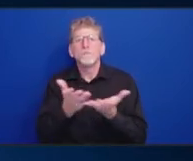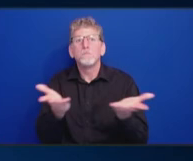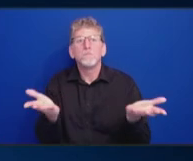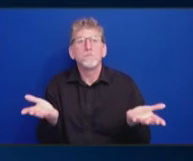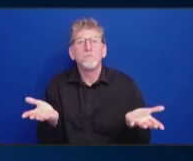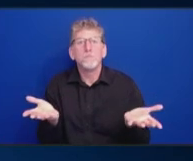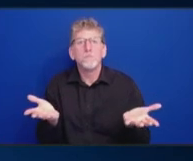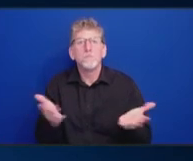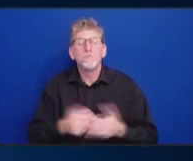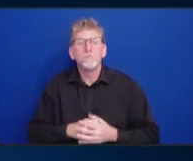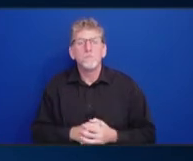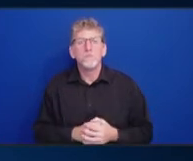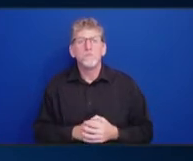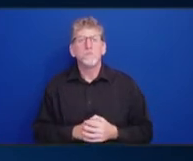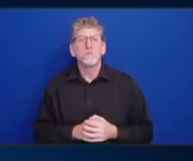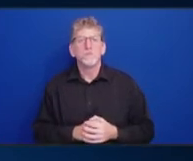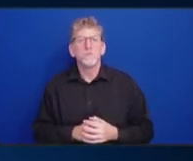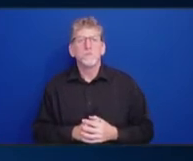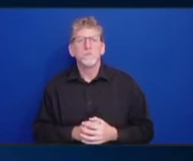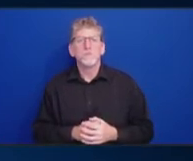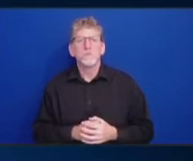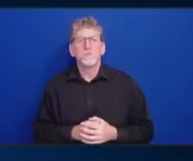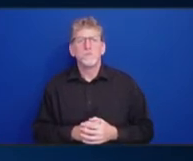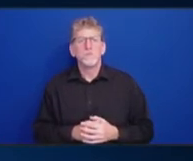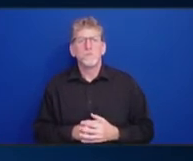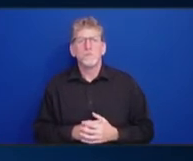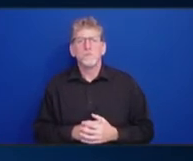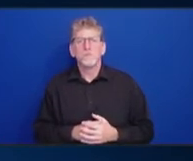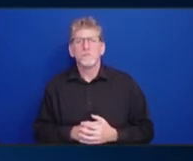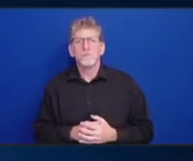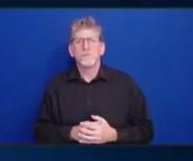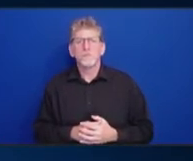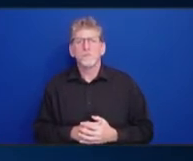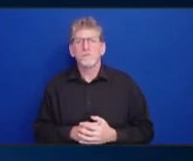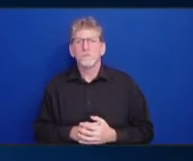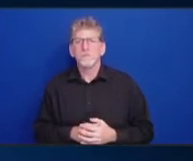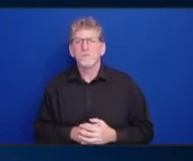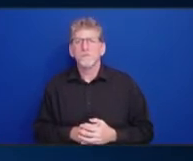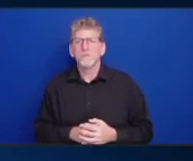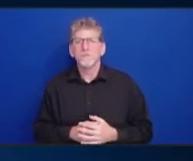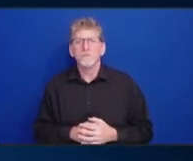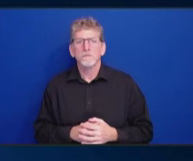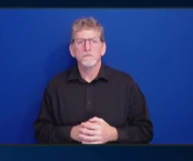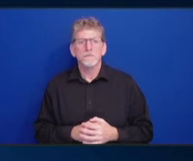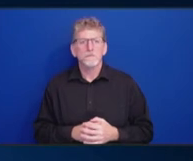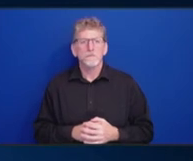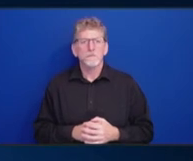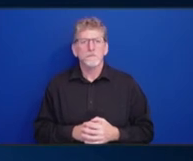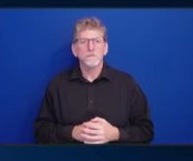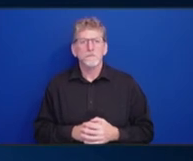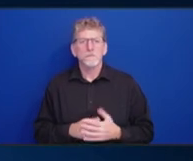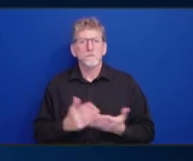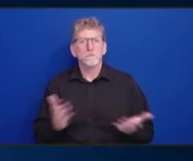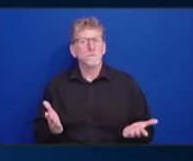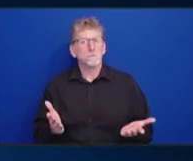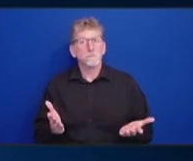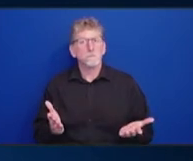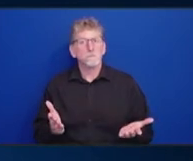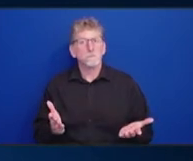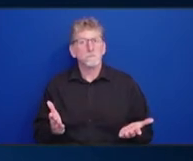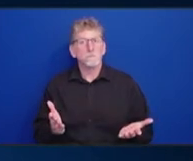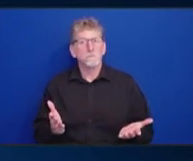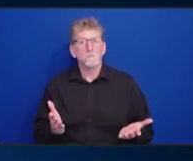Amy Yeah, I have one comment, Sonal. There's so